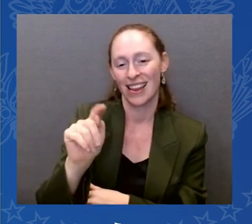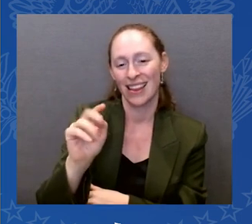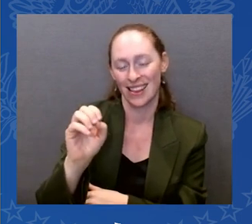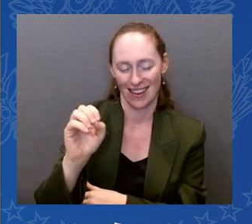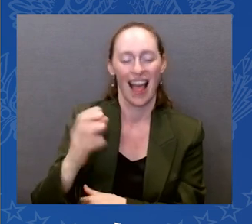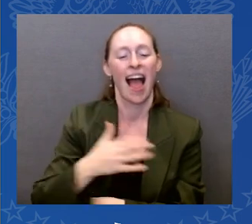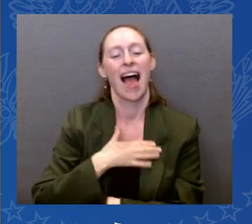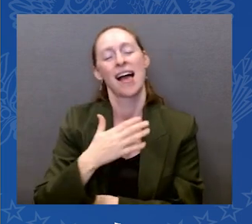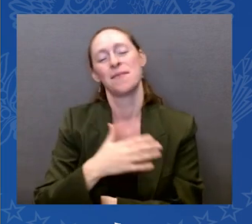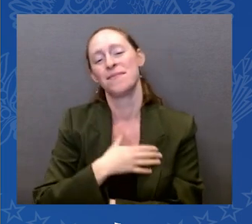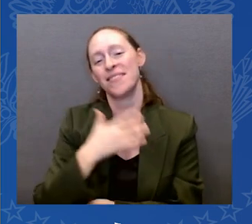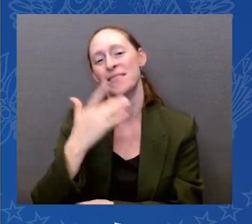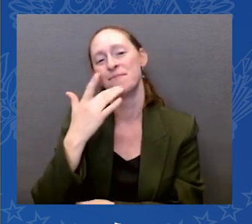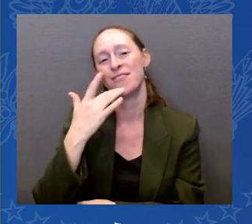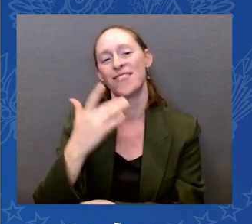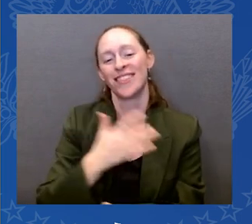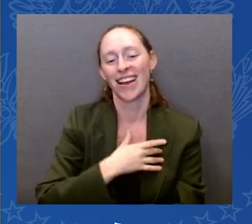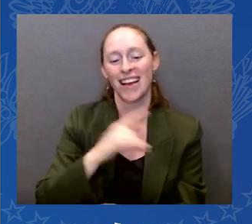God love you, kiddo.